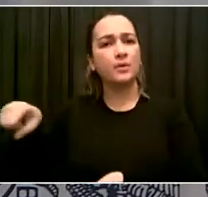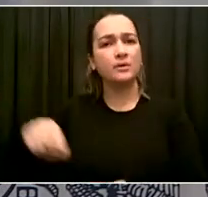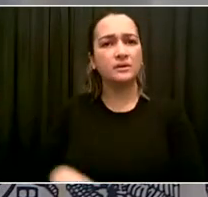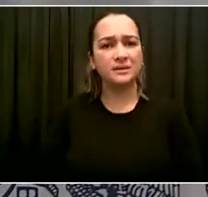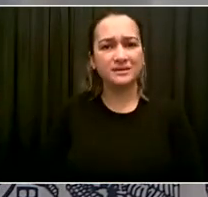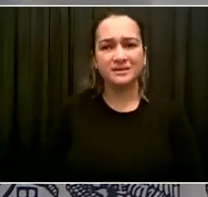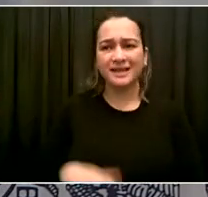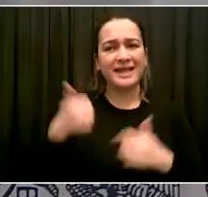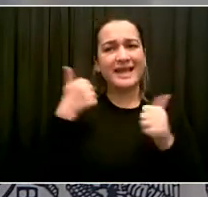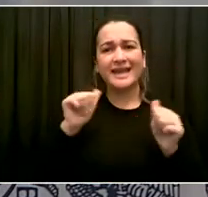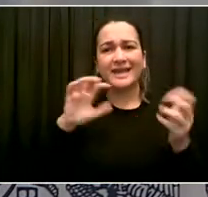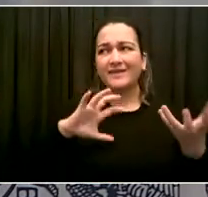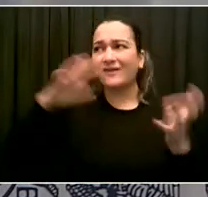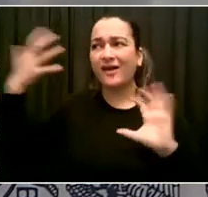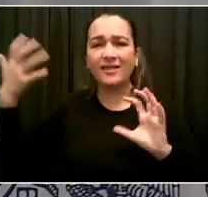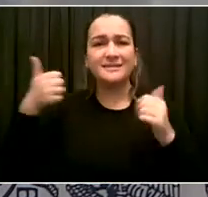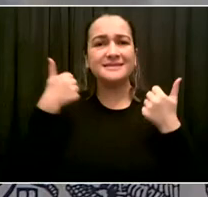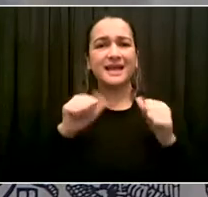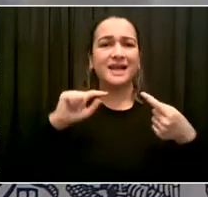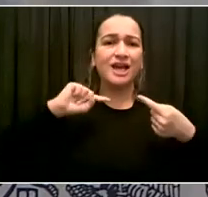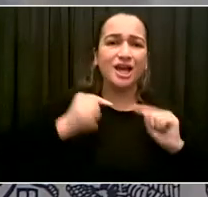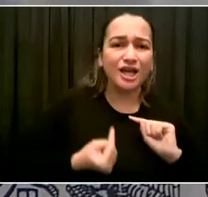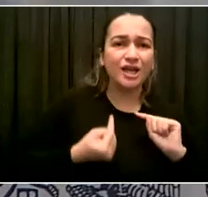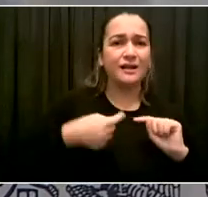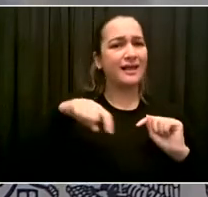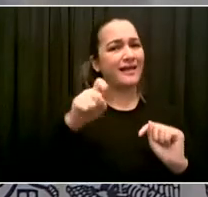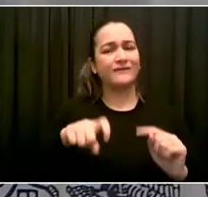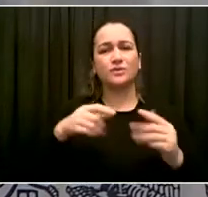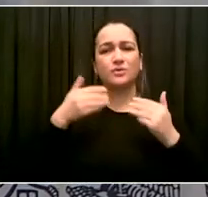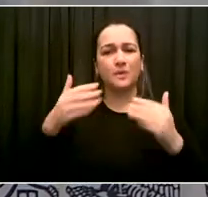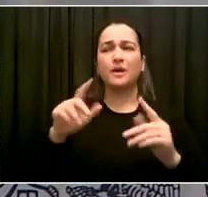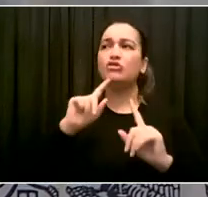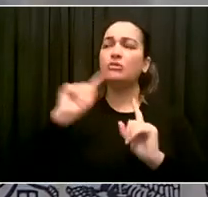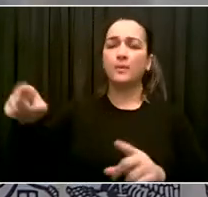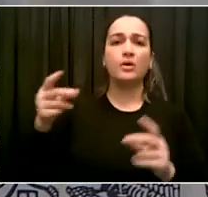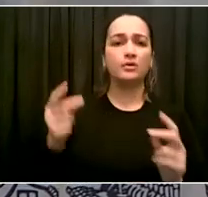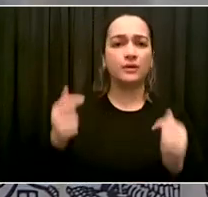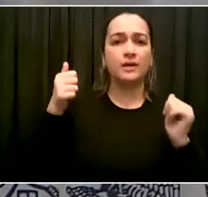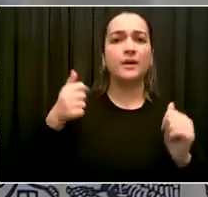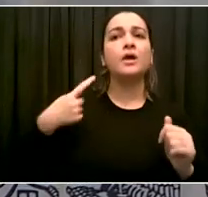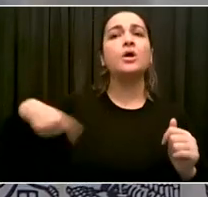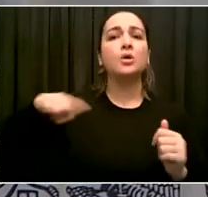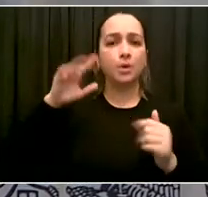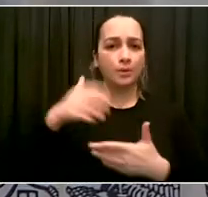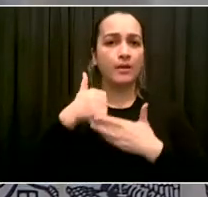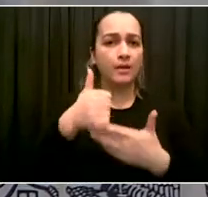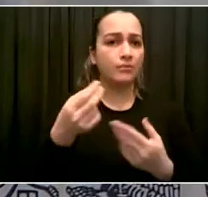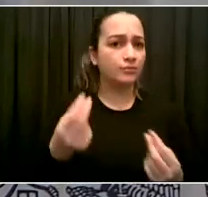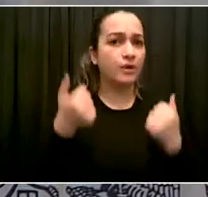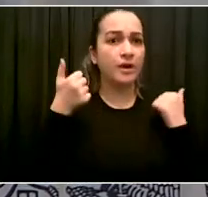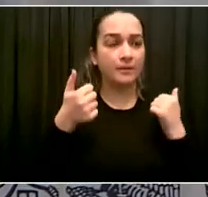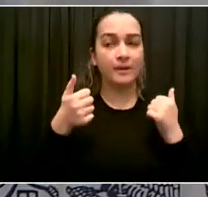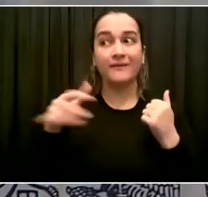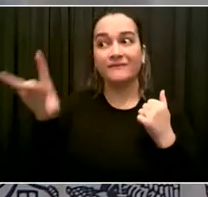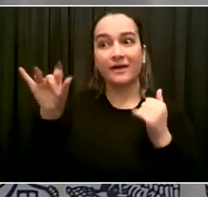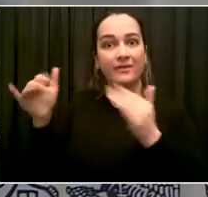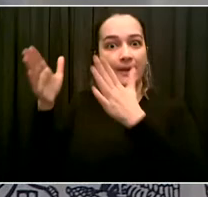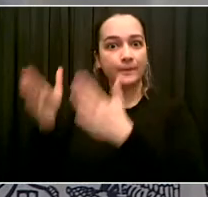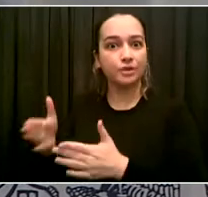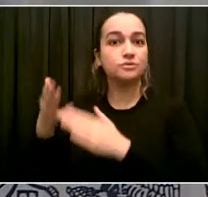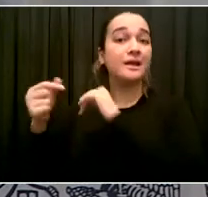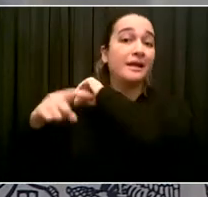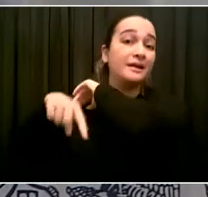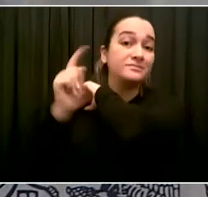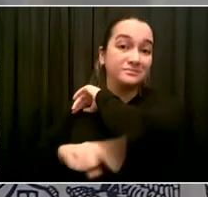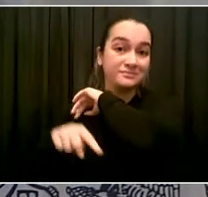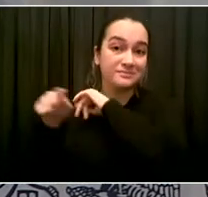to know everything we can to find those who did it and bring them to justice because I'm a believer that we, of course, need the bigger efforts, the